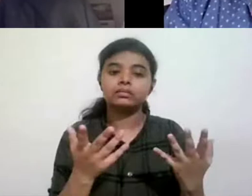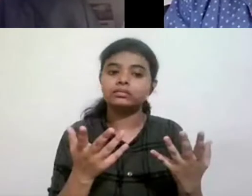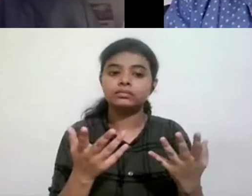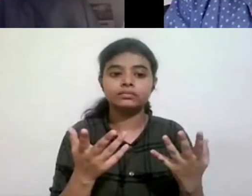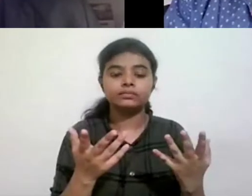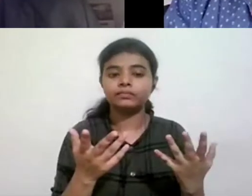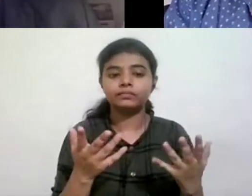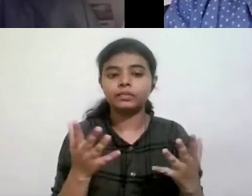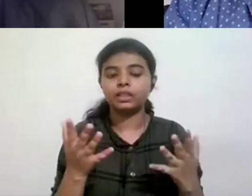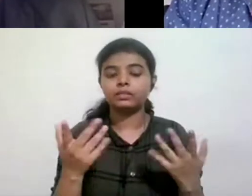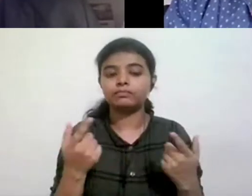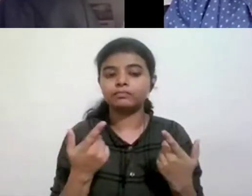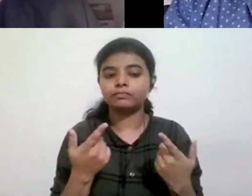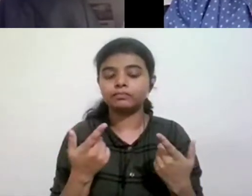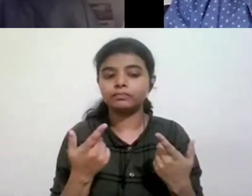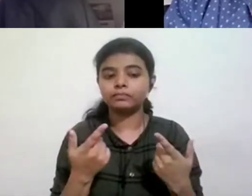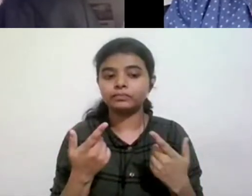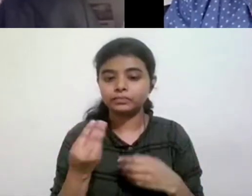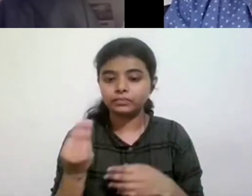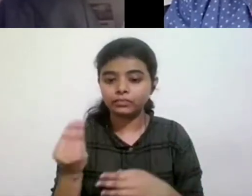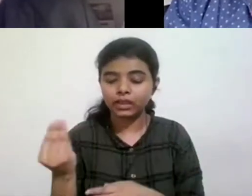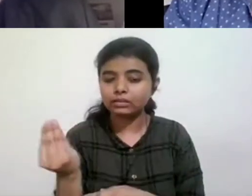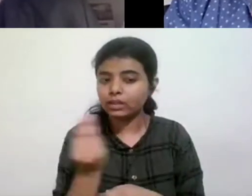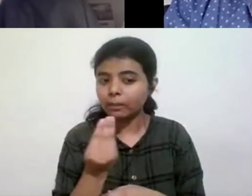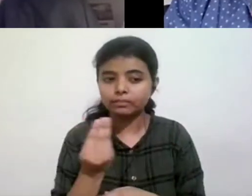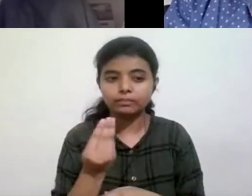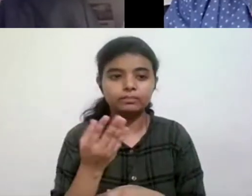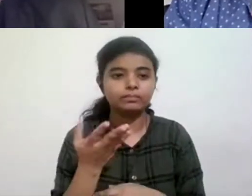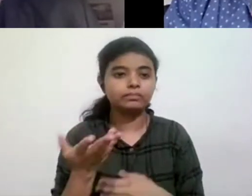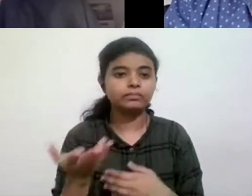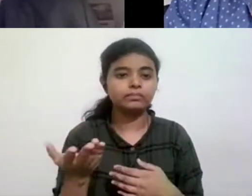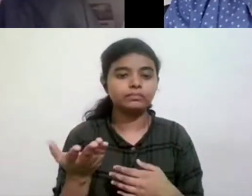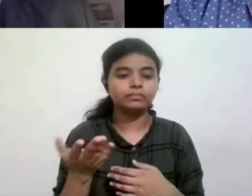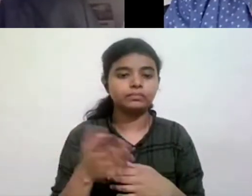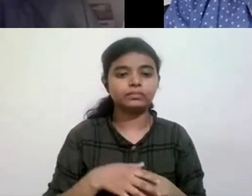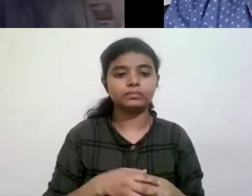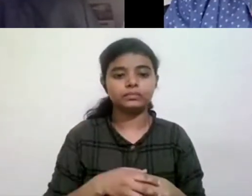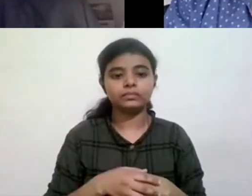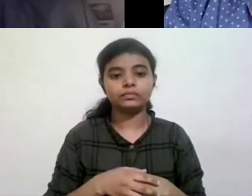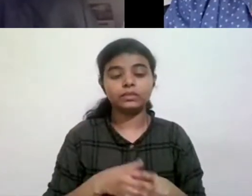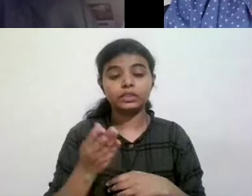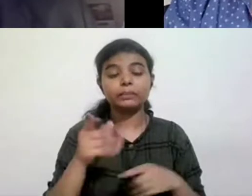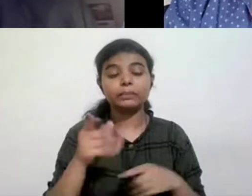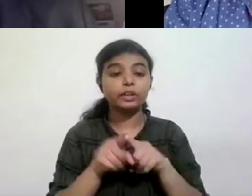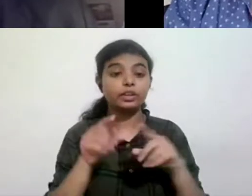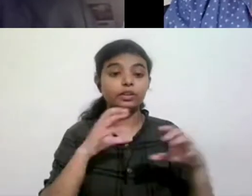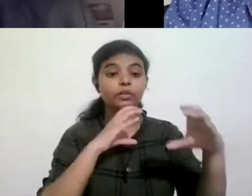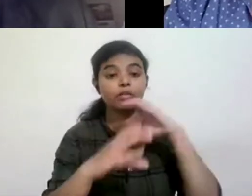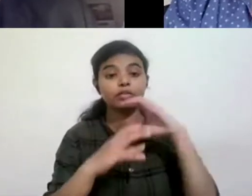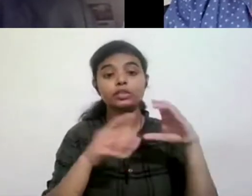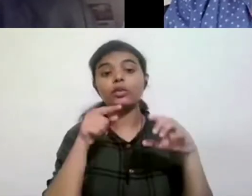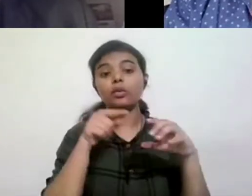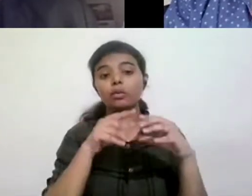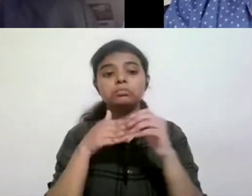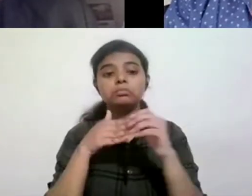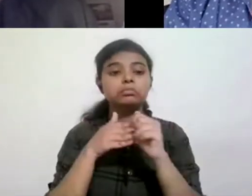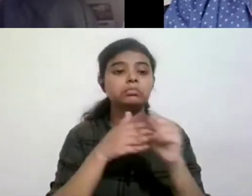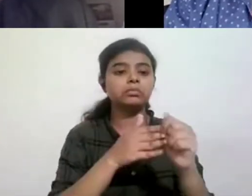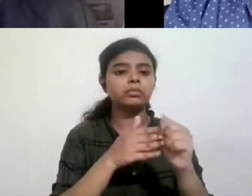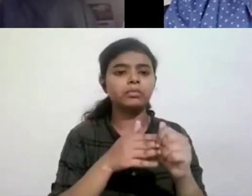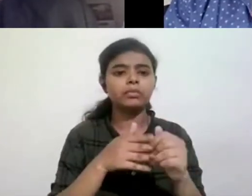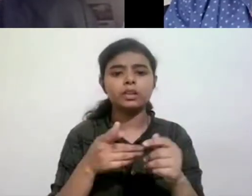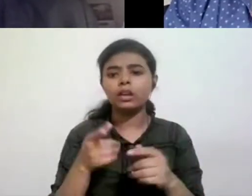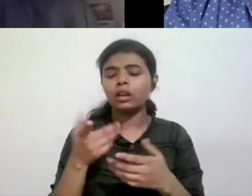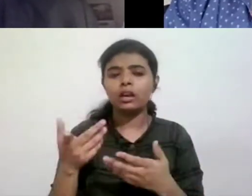so there's certainly a role for, uh, a conversation because I've learned so much from